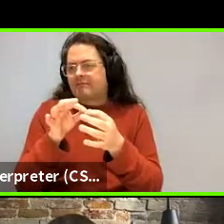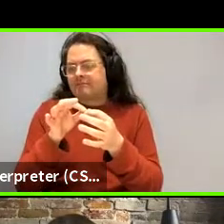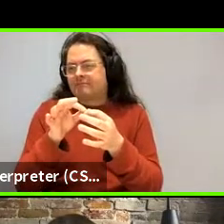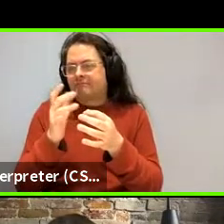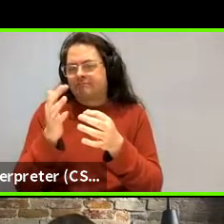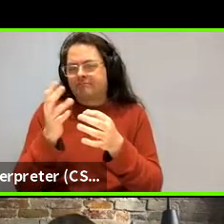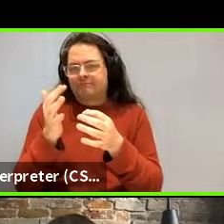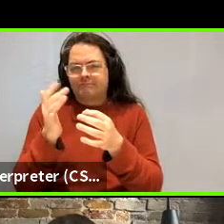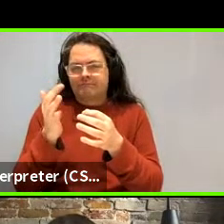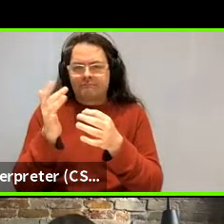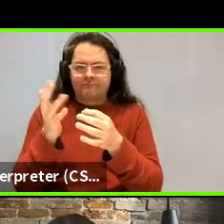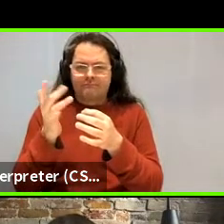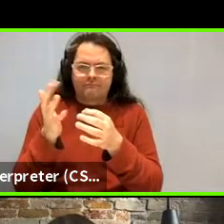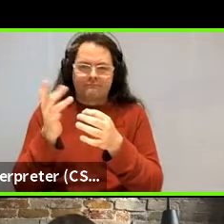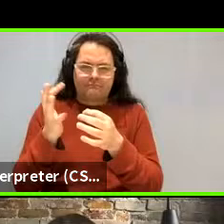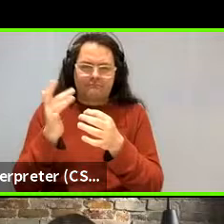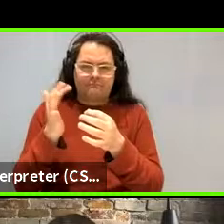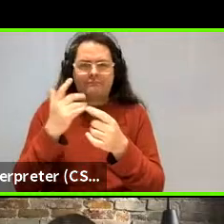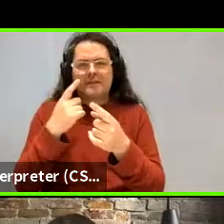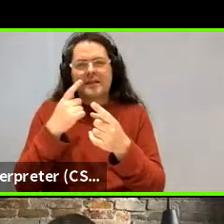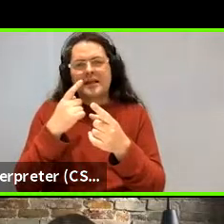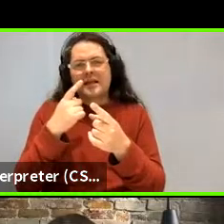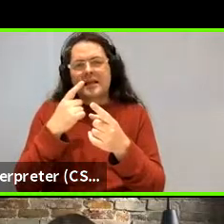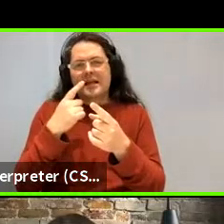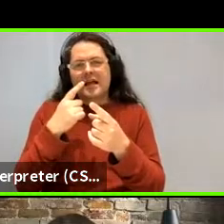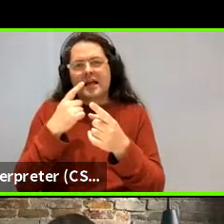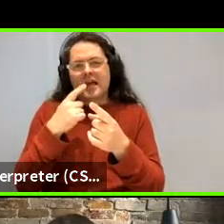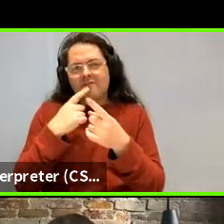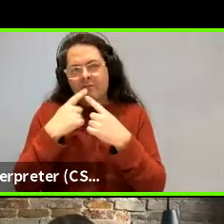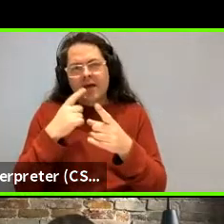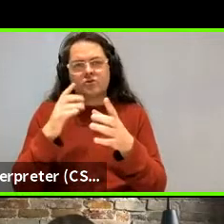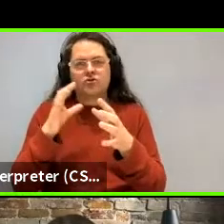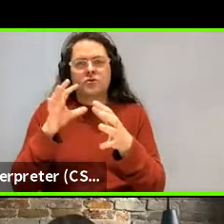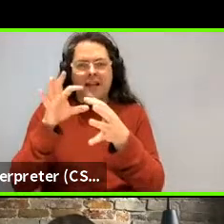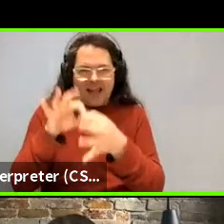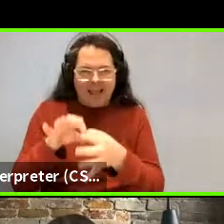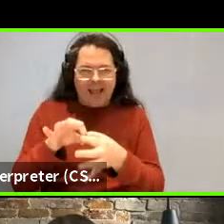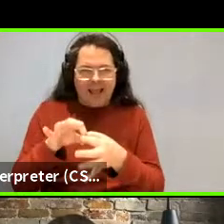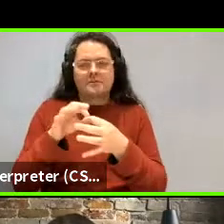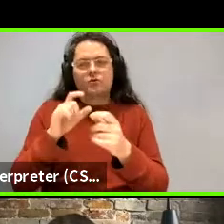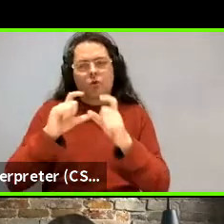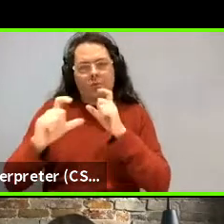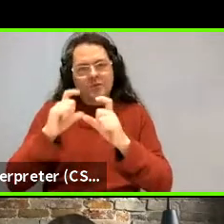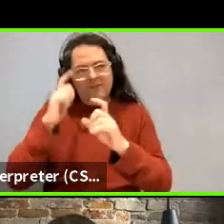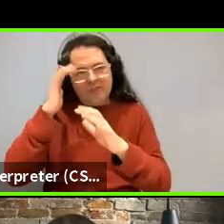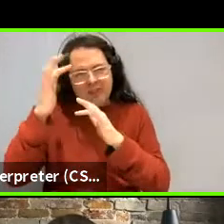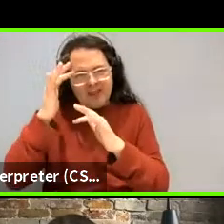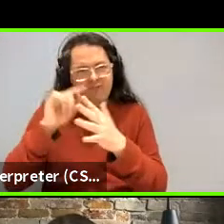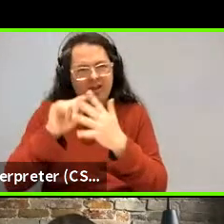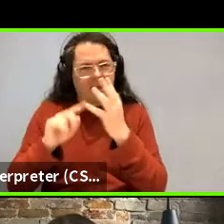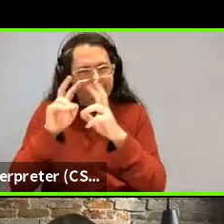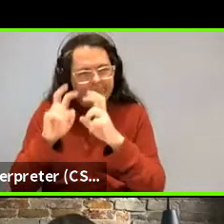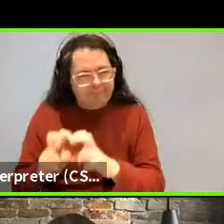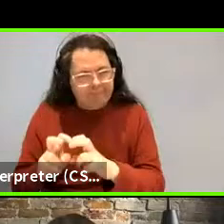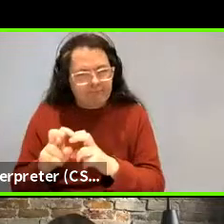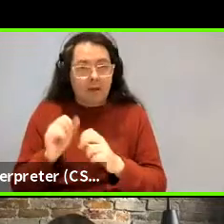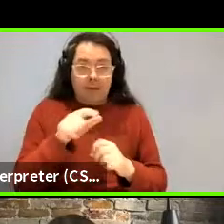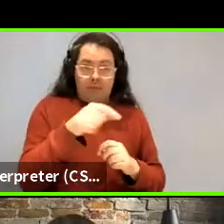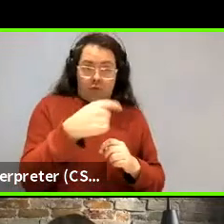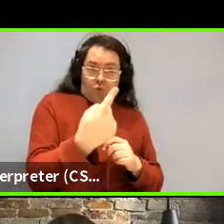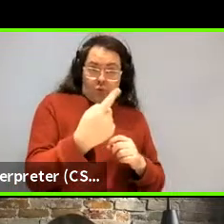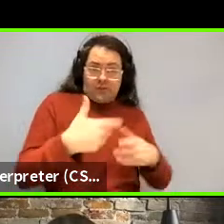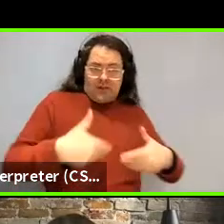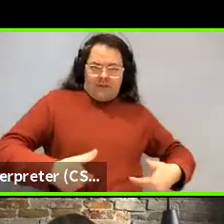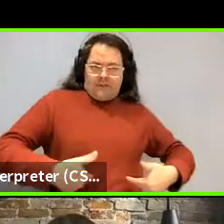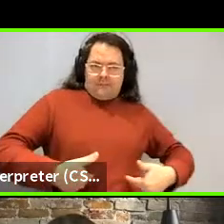uh, um, information passing in terms of the communication theory. And so maybe, maybe, you know, you have some intuition there that we can, uh,